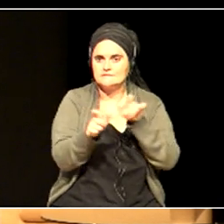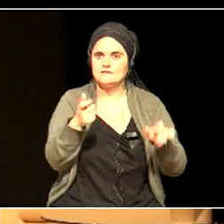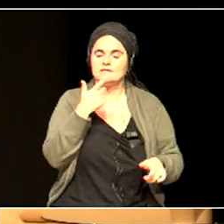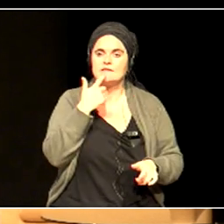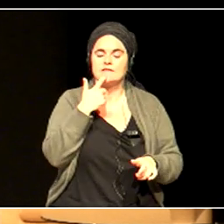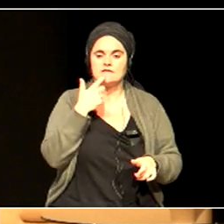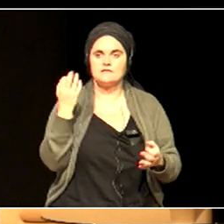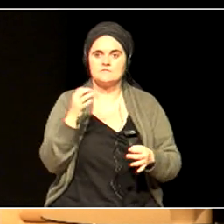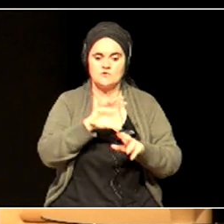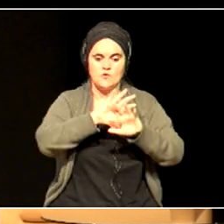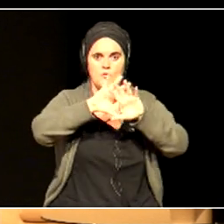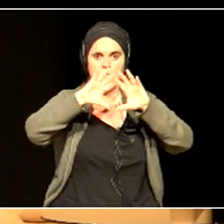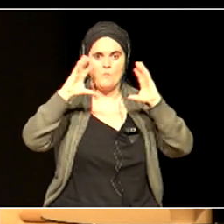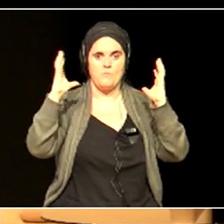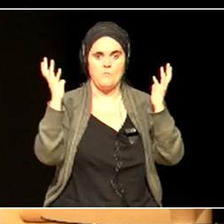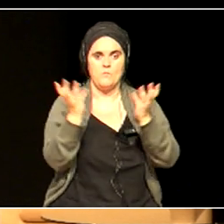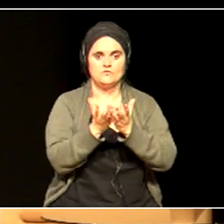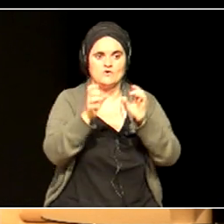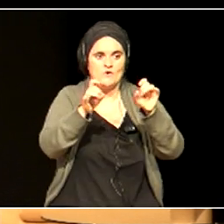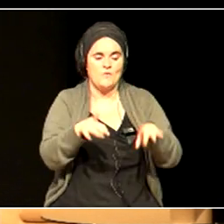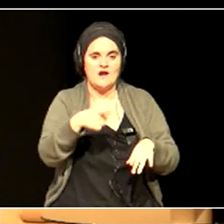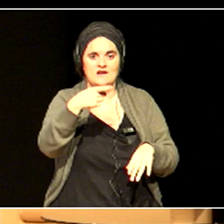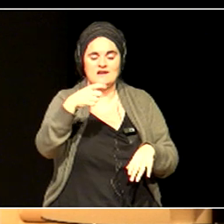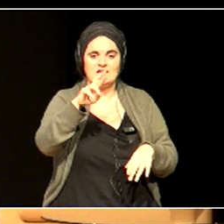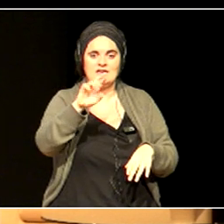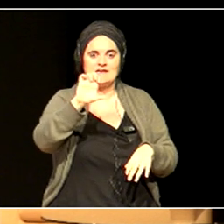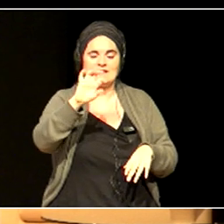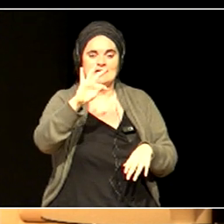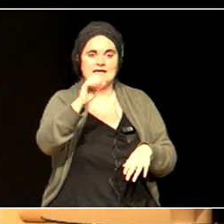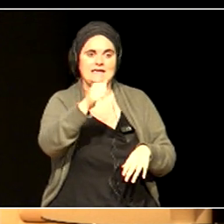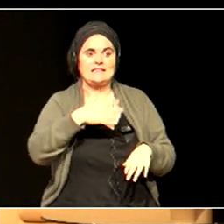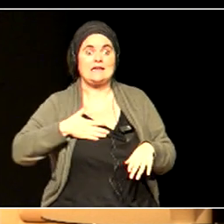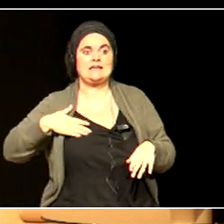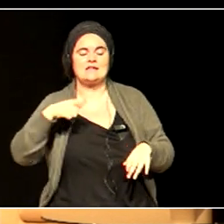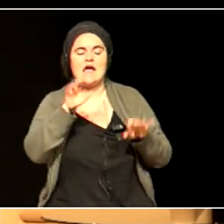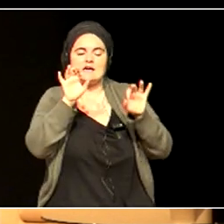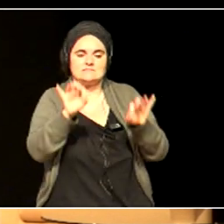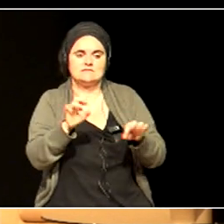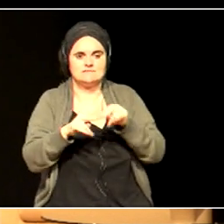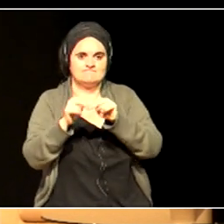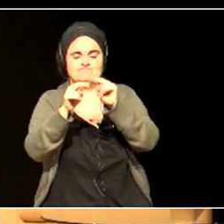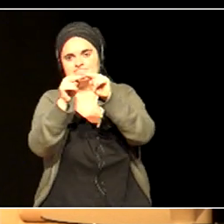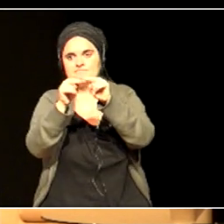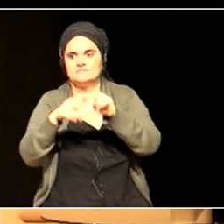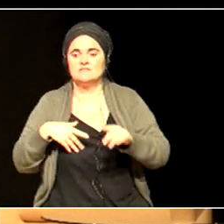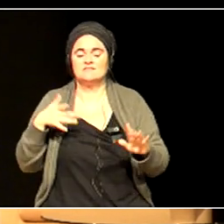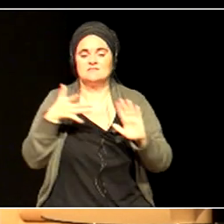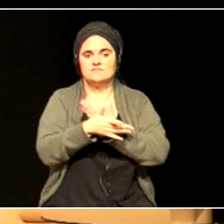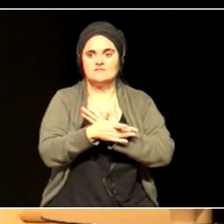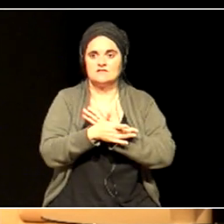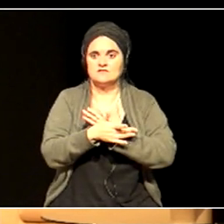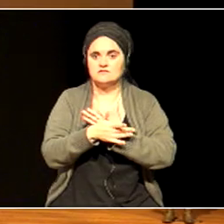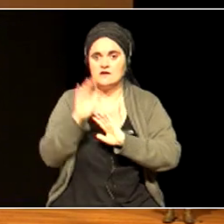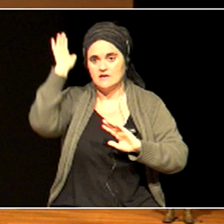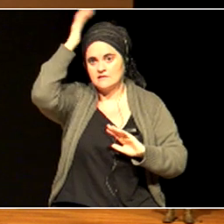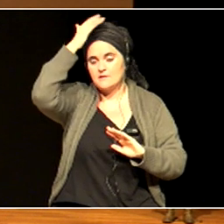Donald Trump, which is quite a pleasant activity because he has this phrase, I'm going to make America